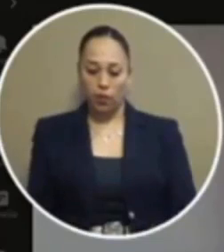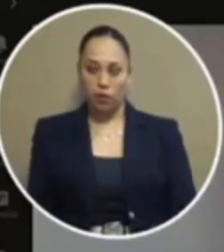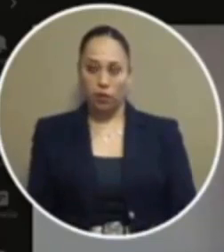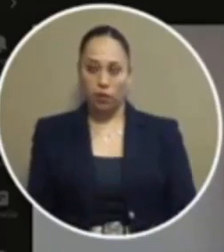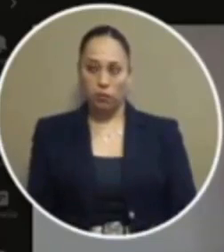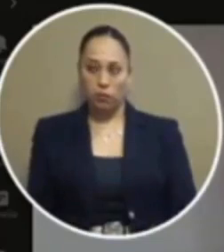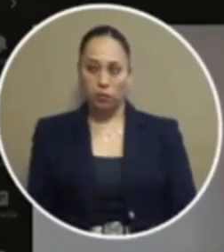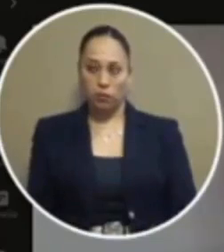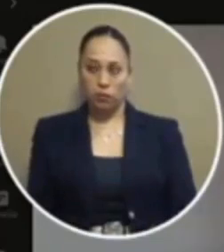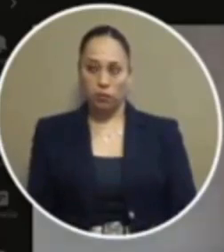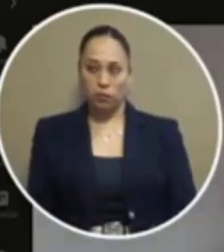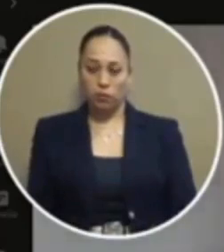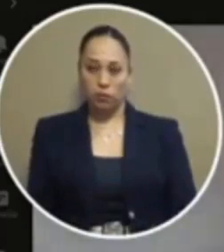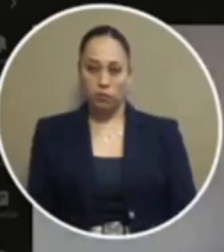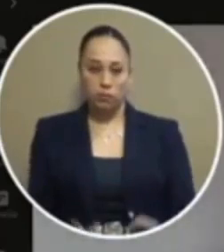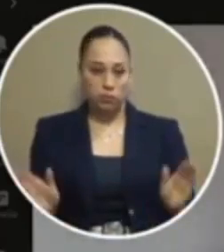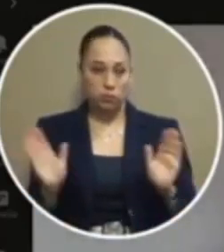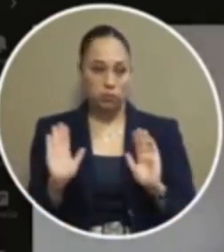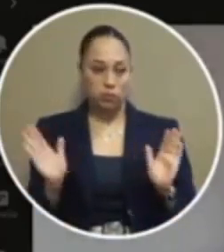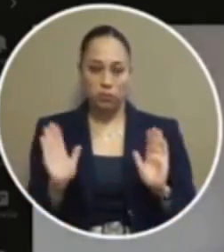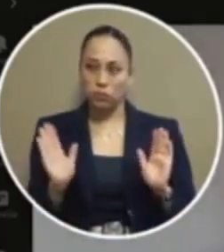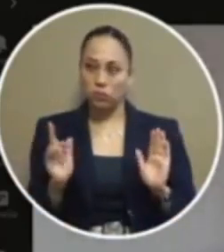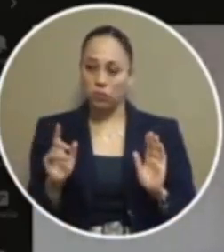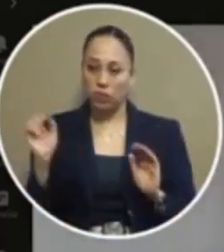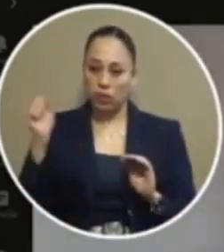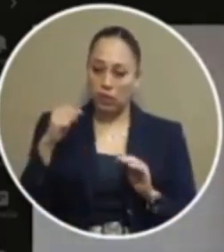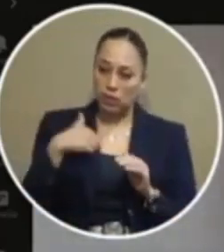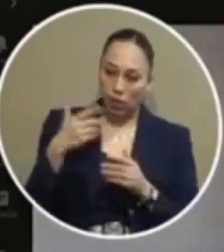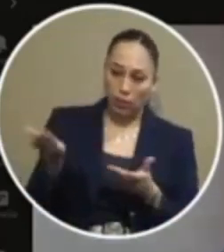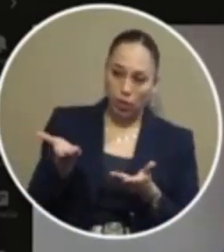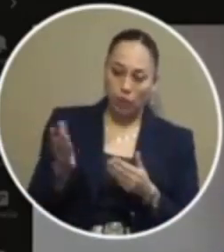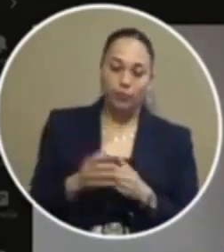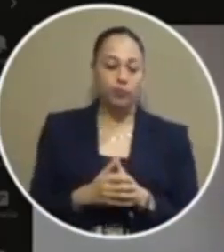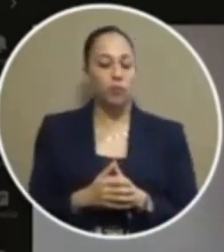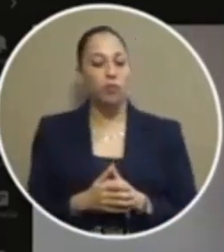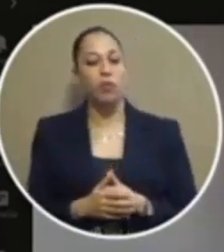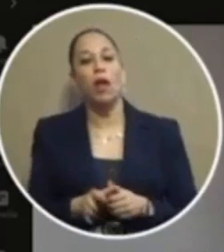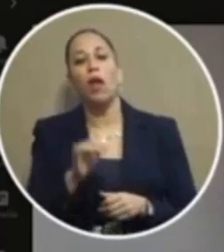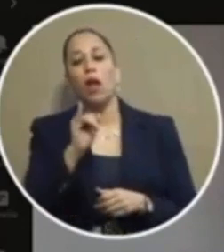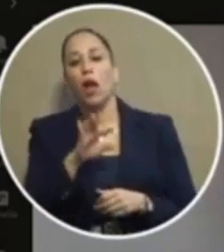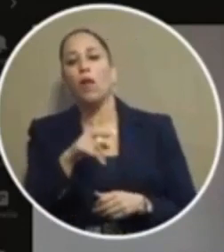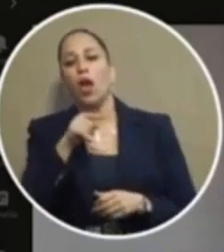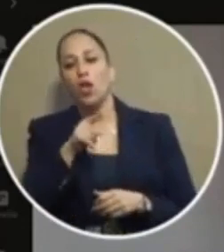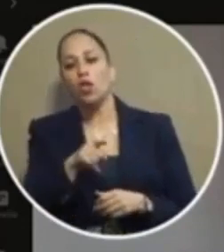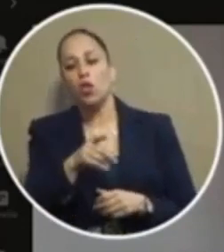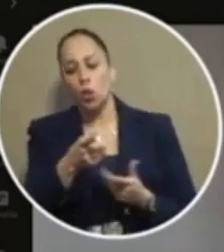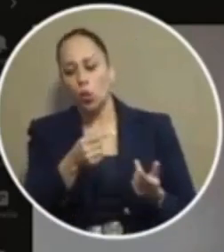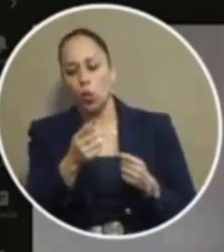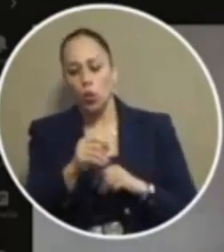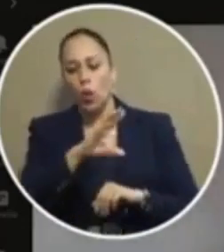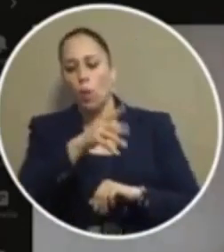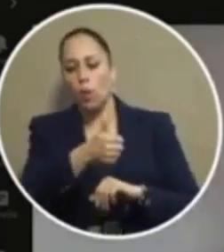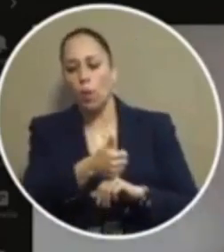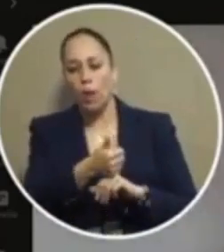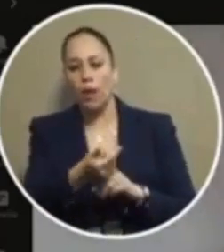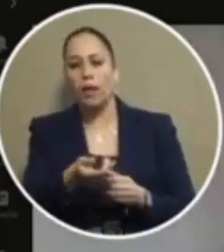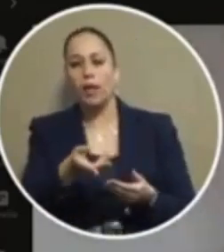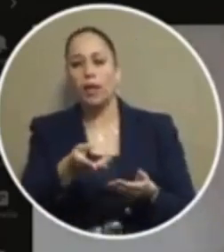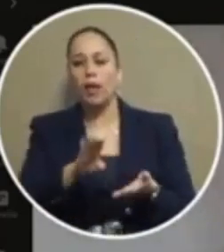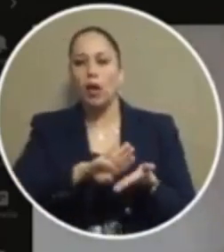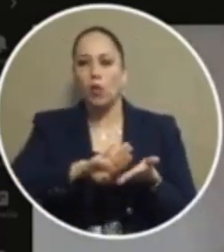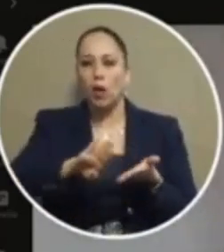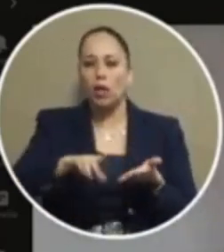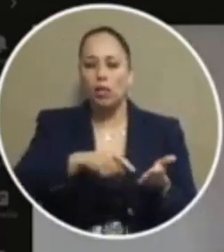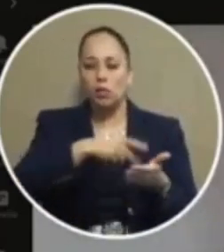chief are you there see i'm here all right if will you execute and implement a site release program if it's